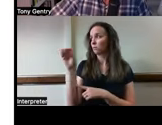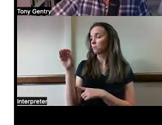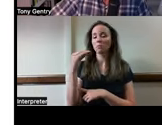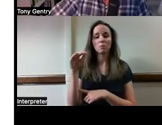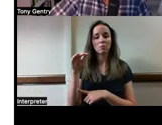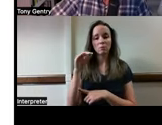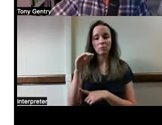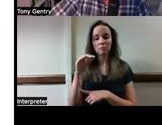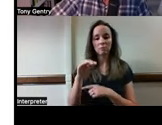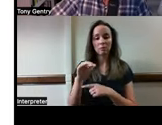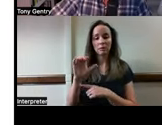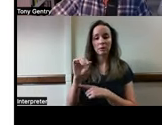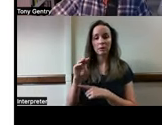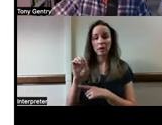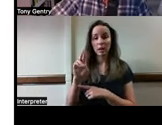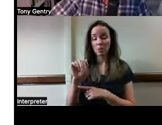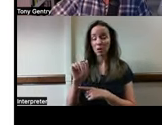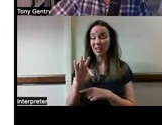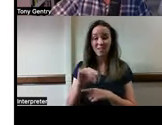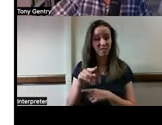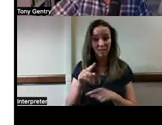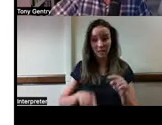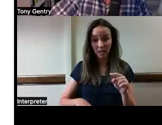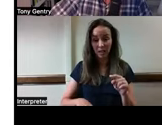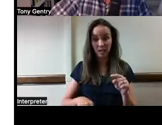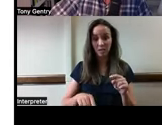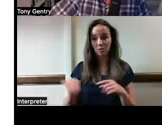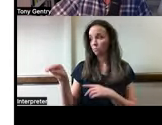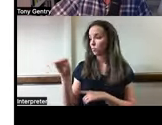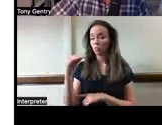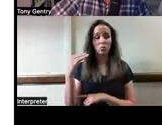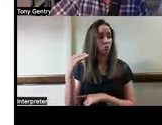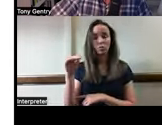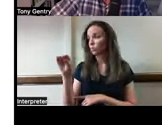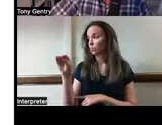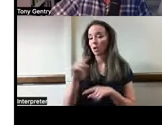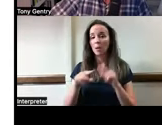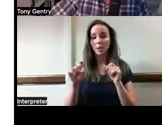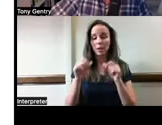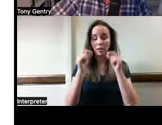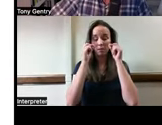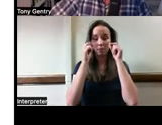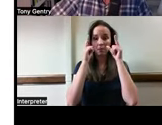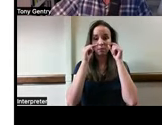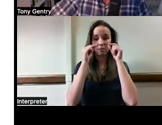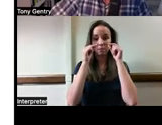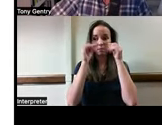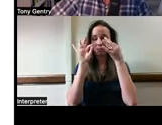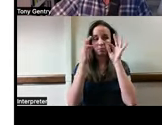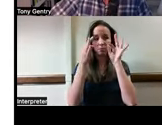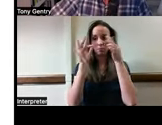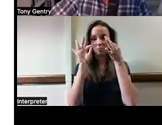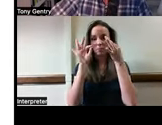And people who do not even have that capability, but have the ability to open, close and move their eyes, can now control their